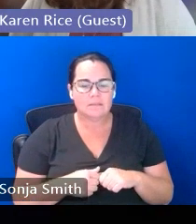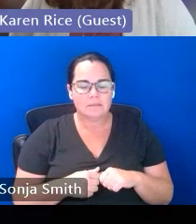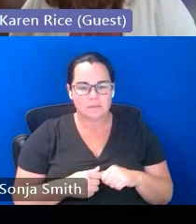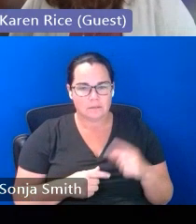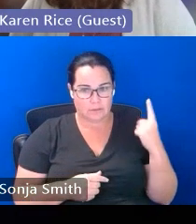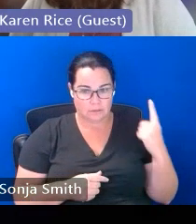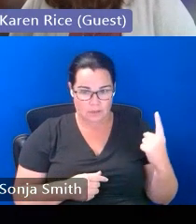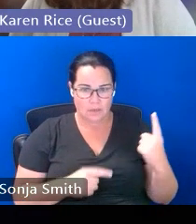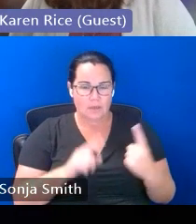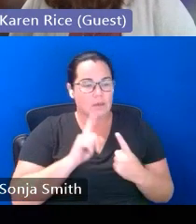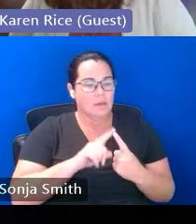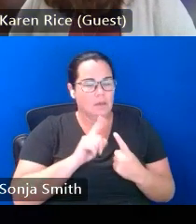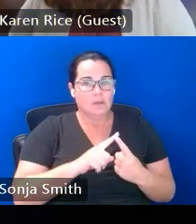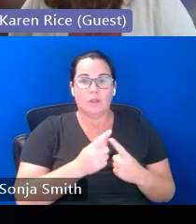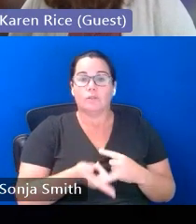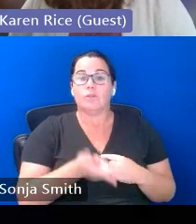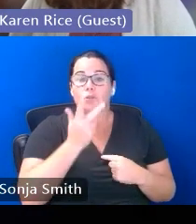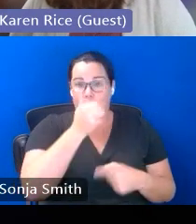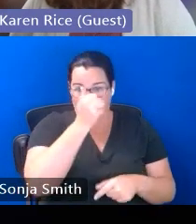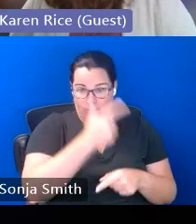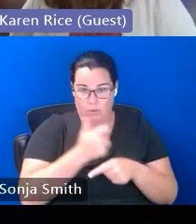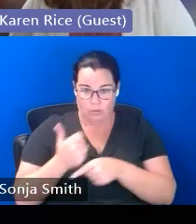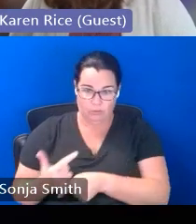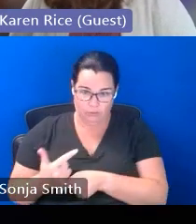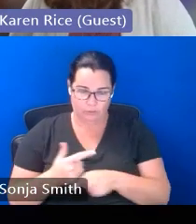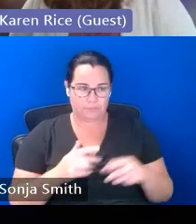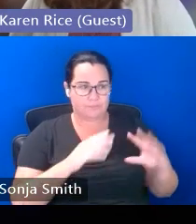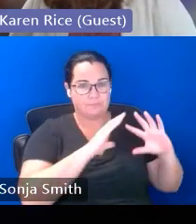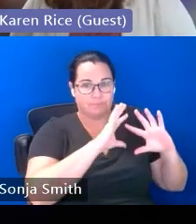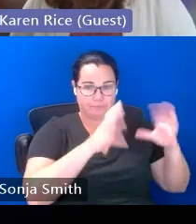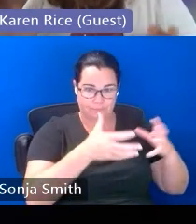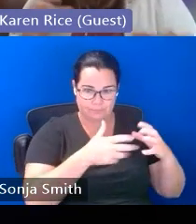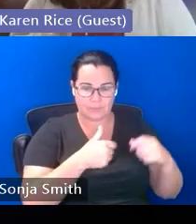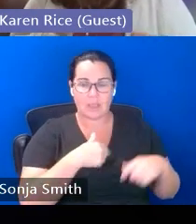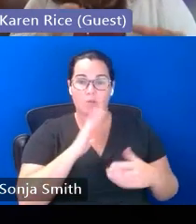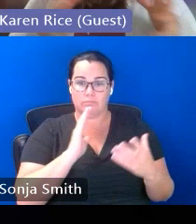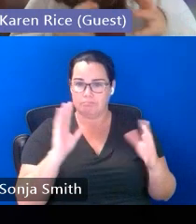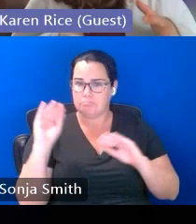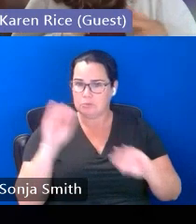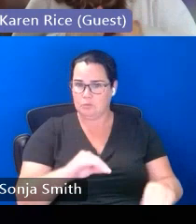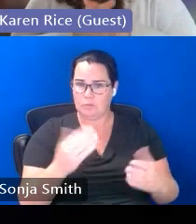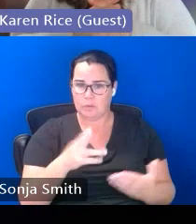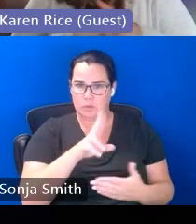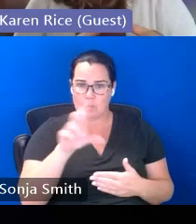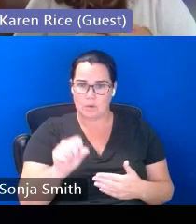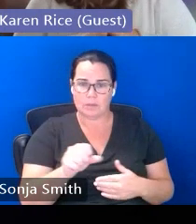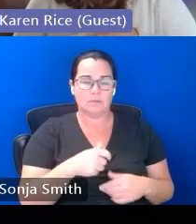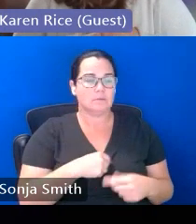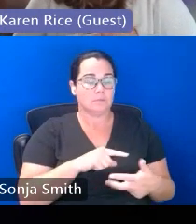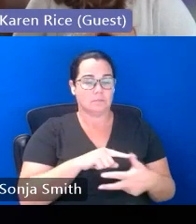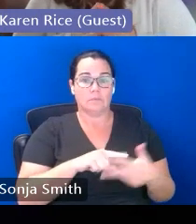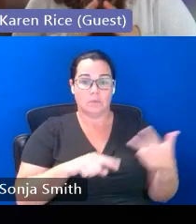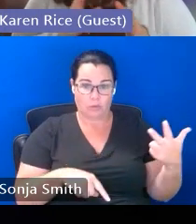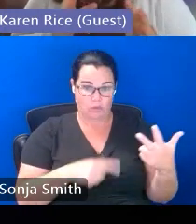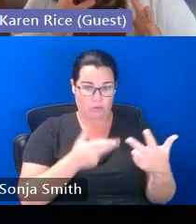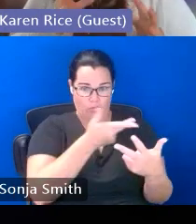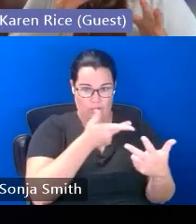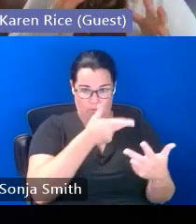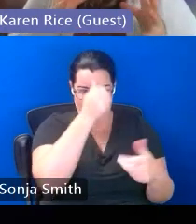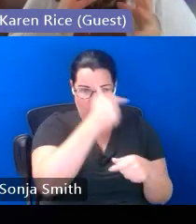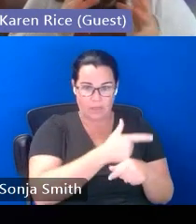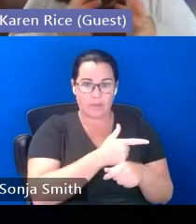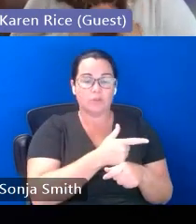a family of three brothers who came to the us but before they came to the us these three brothers adult age brothers got together and said